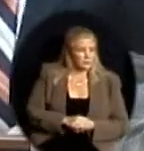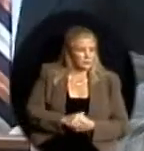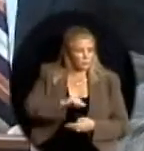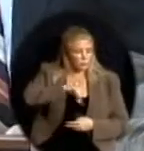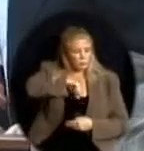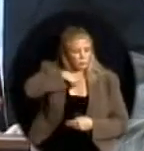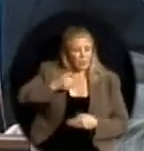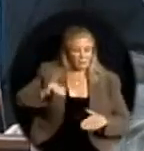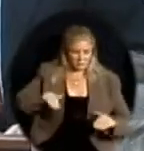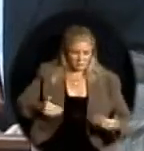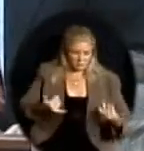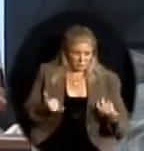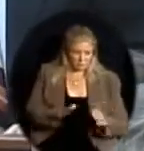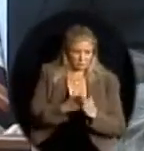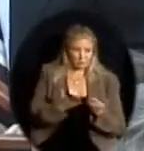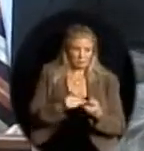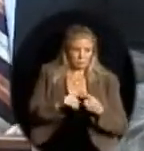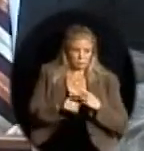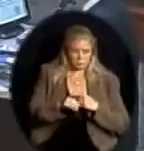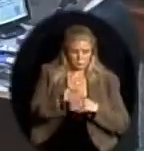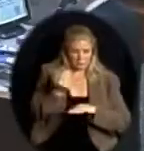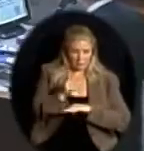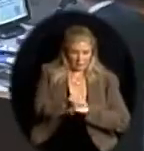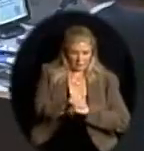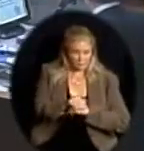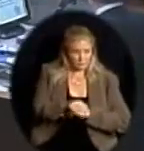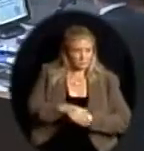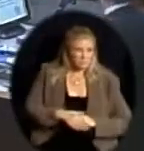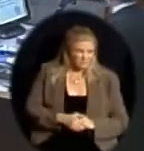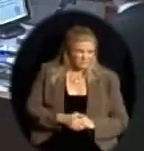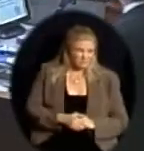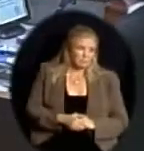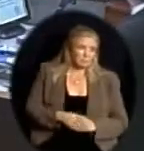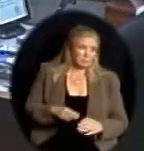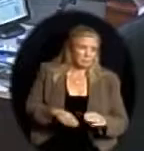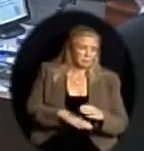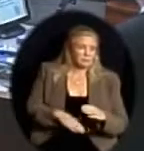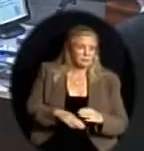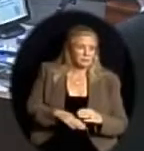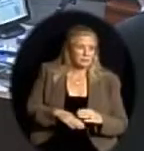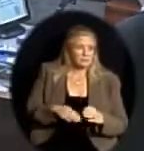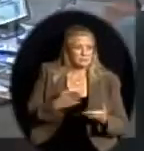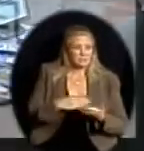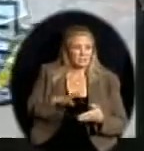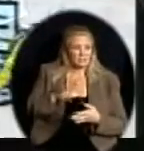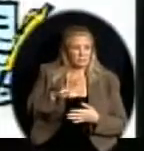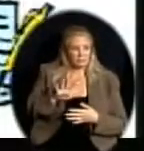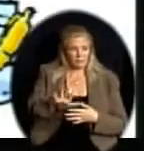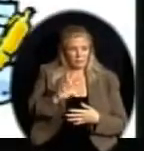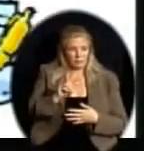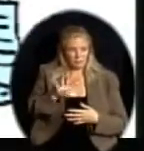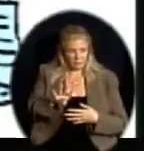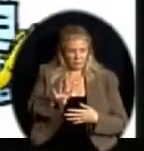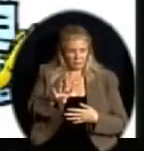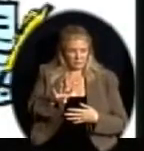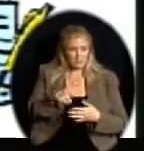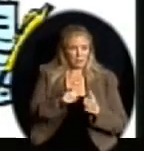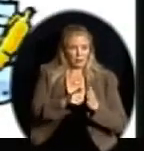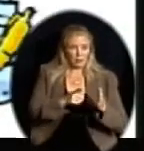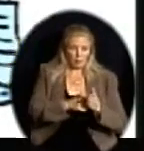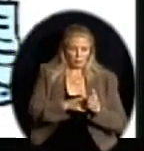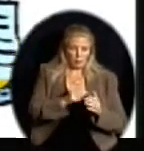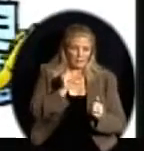manual to you tonight. Basically, Section 504 is a law passed in